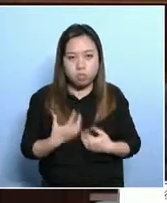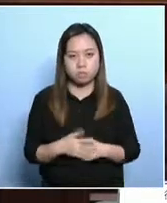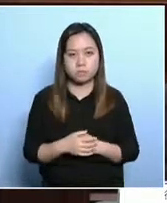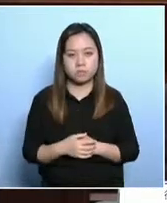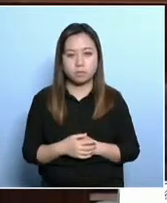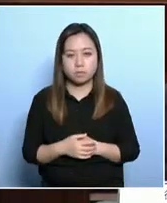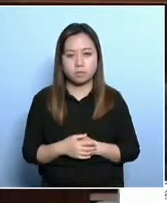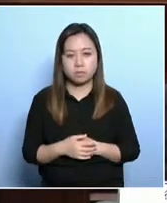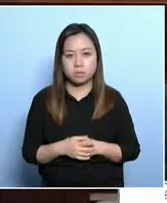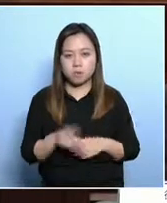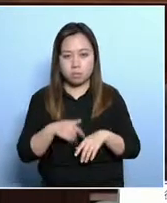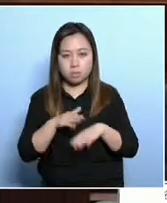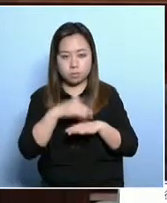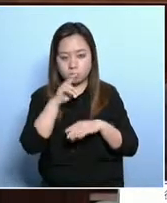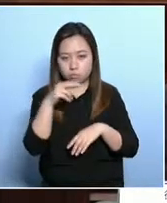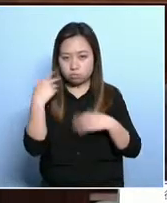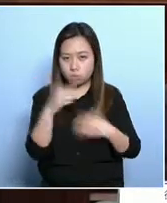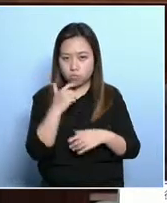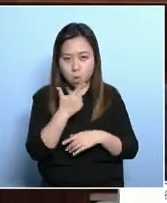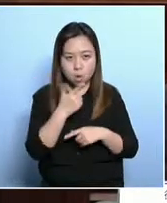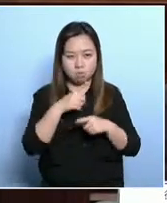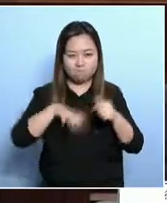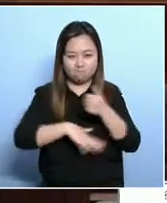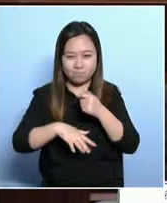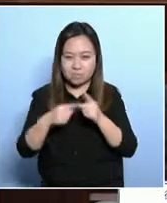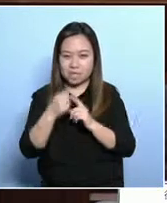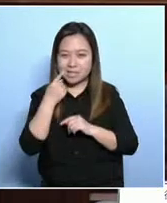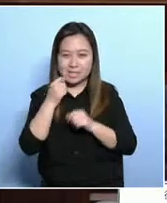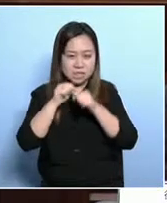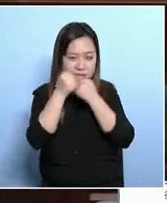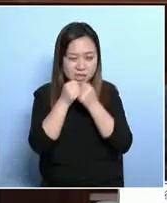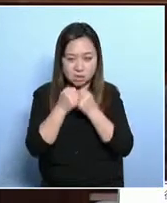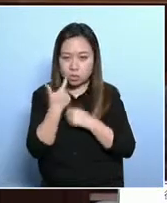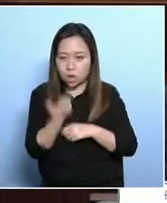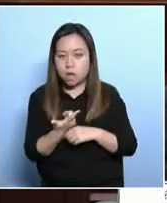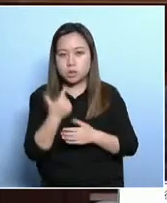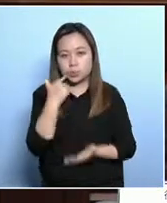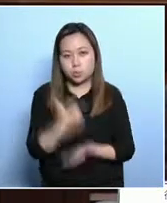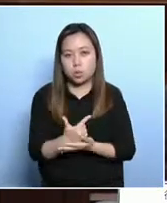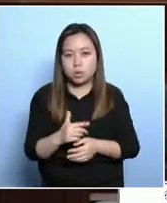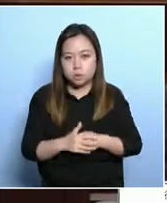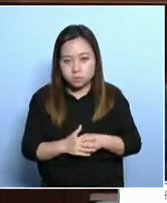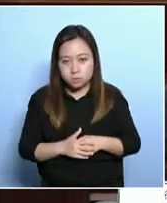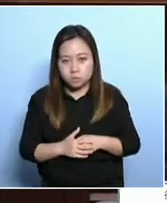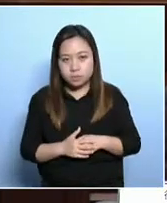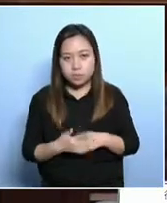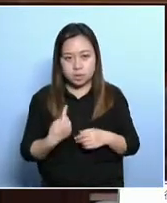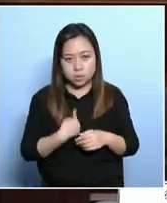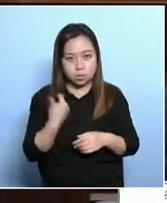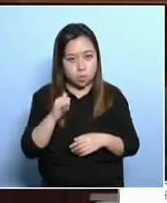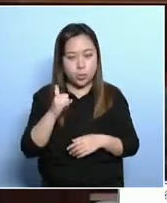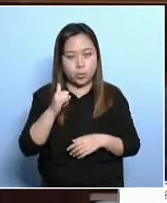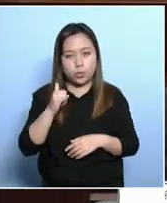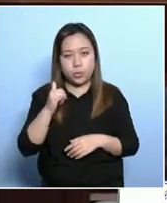of dentists right now. And some speakers have mentioned that child decay among